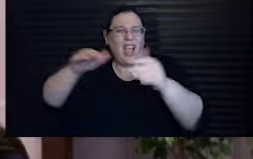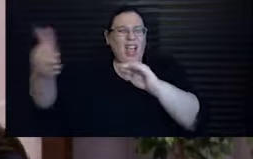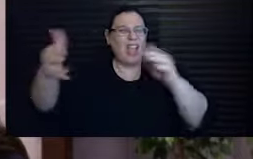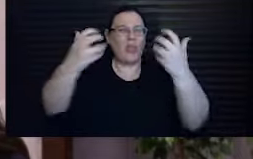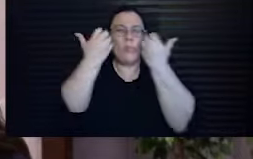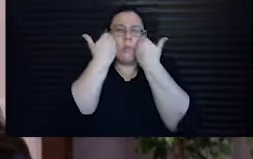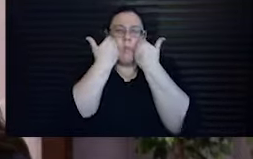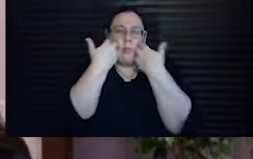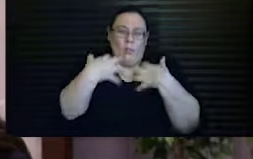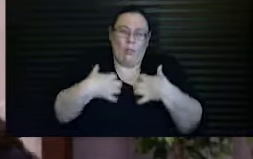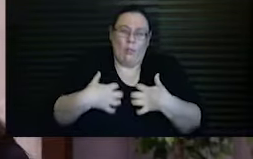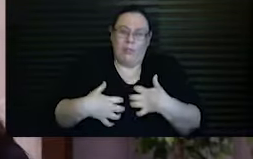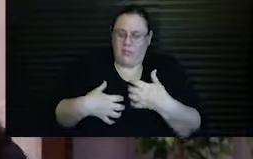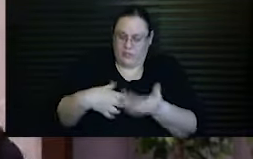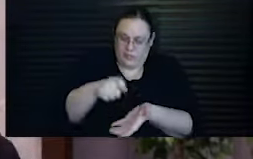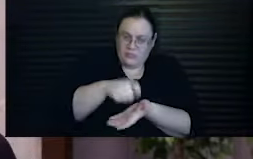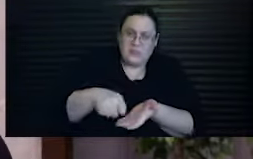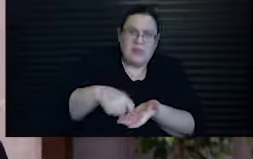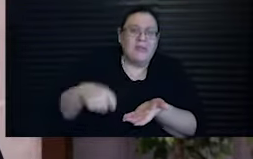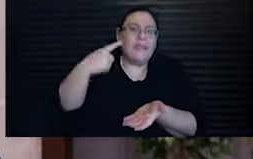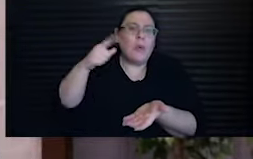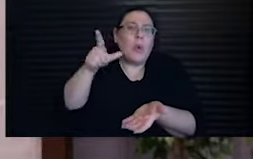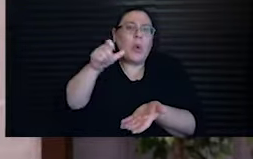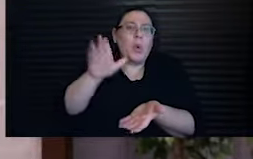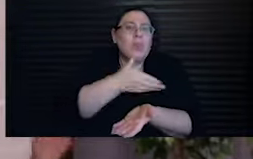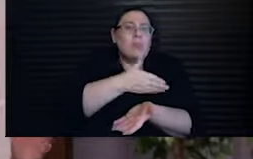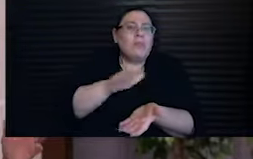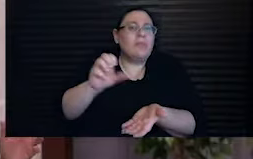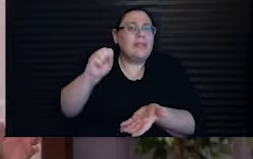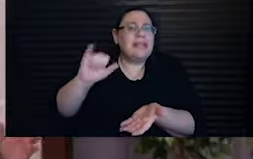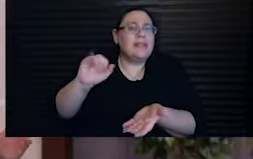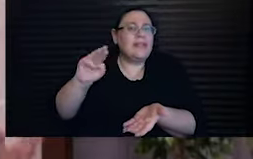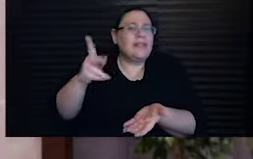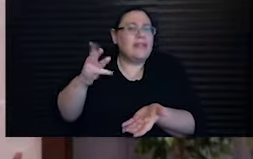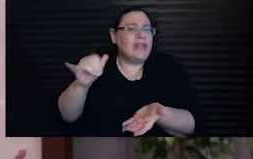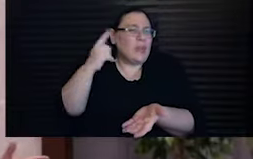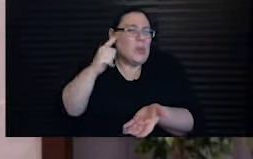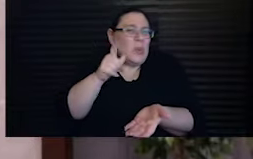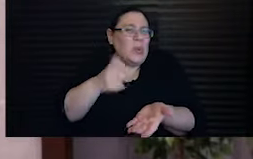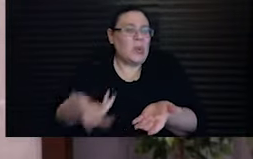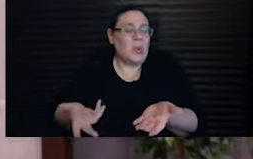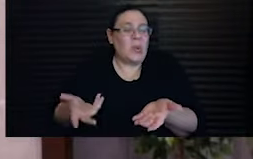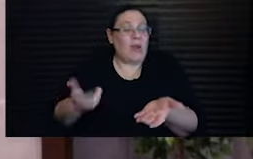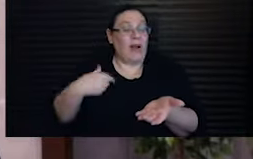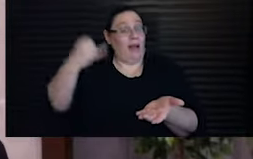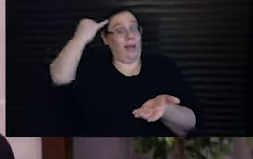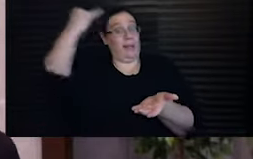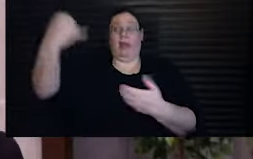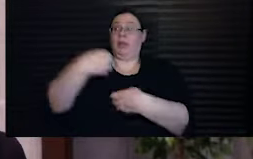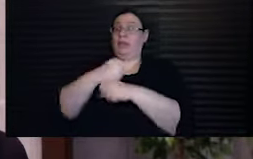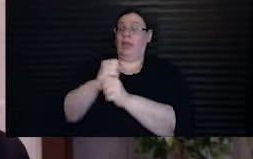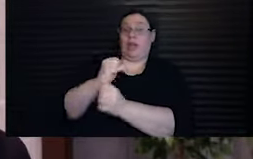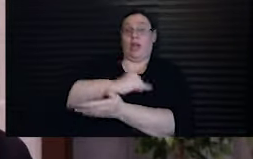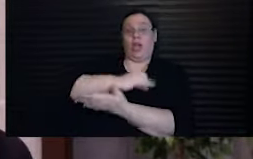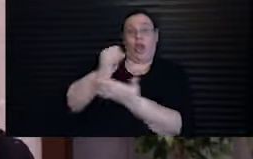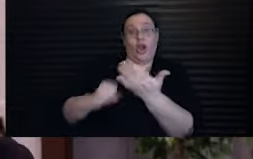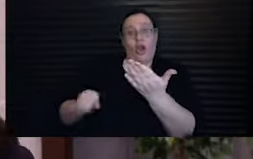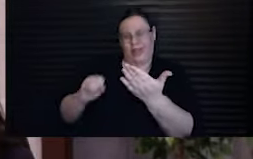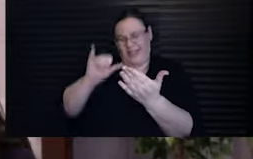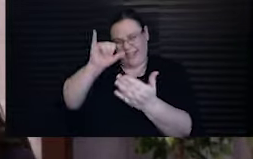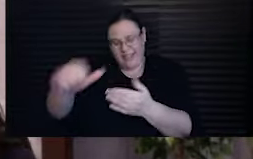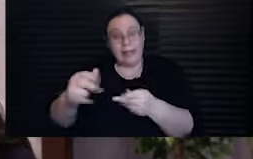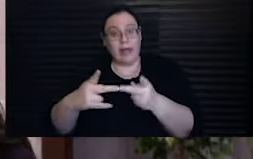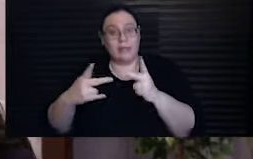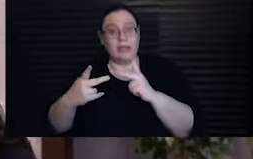For whom did he write this symphony? Surely, I imagine that creating art in that